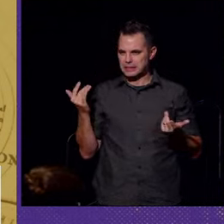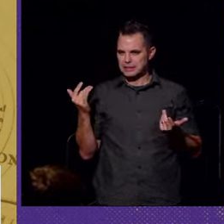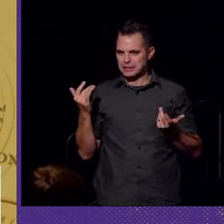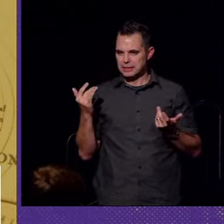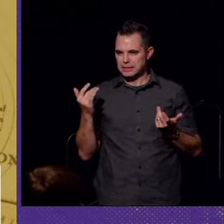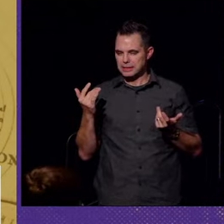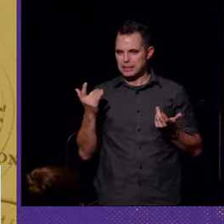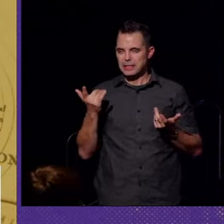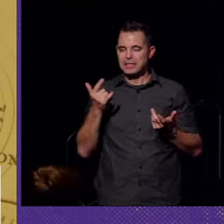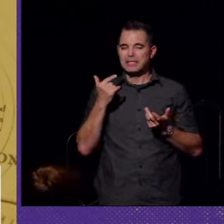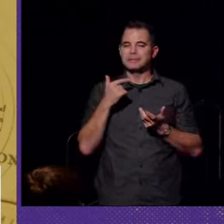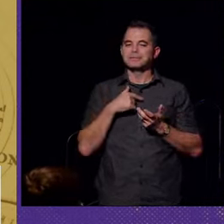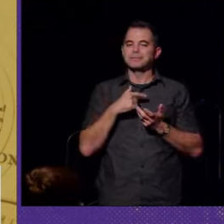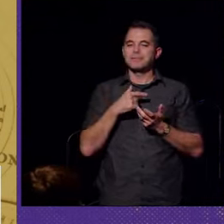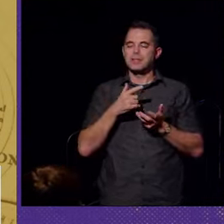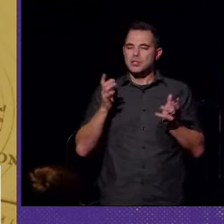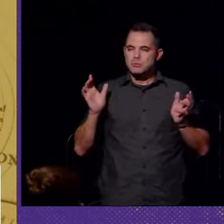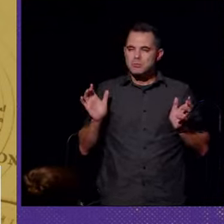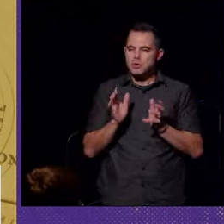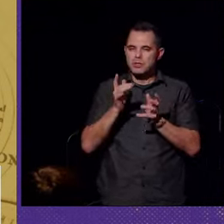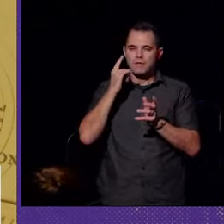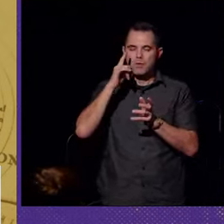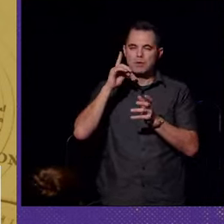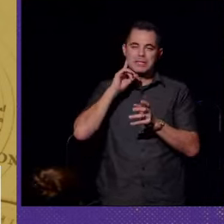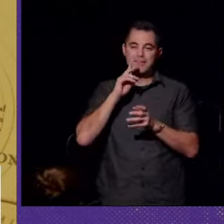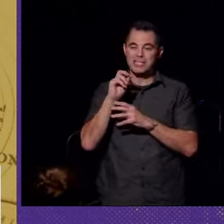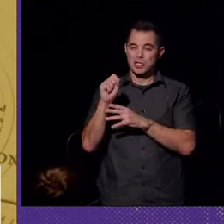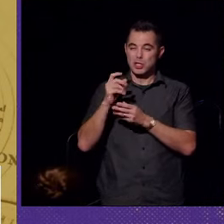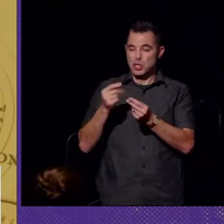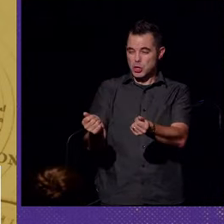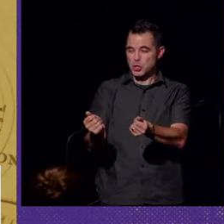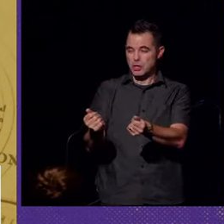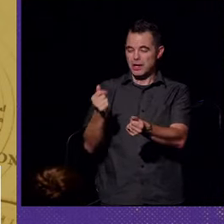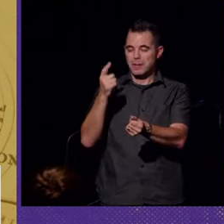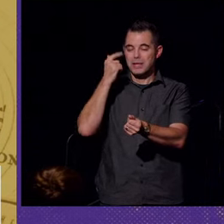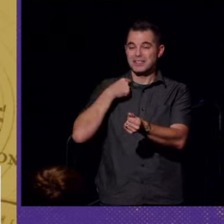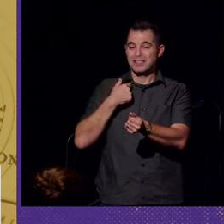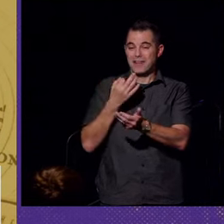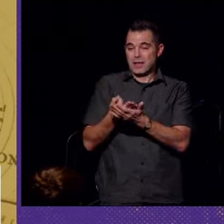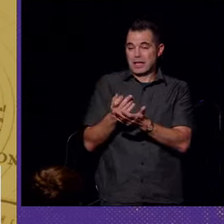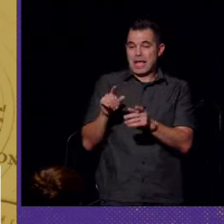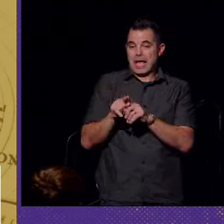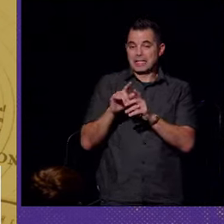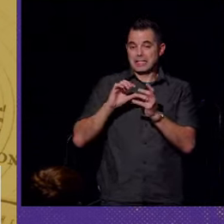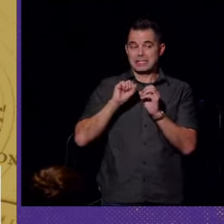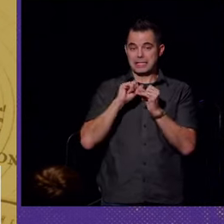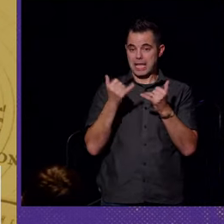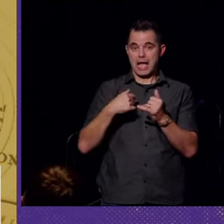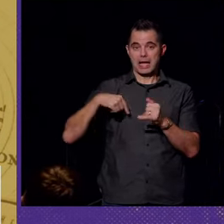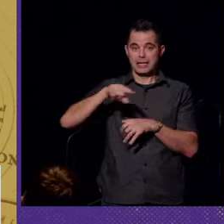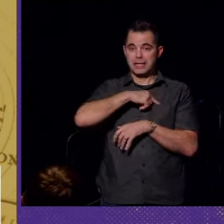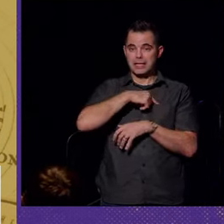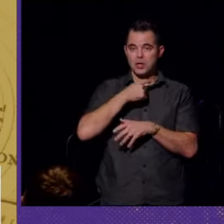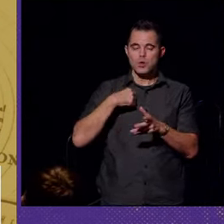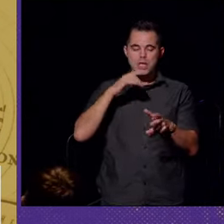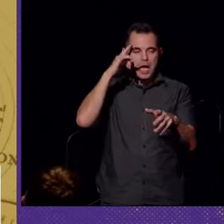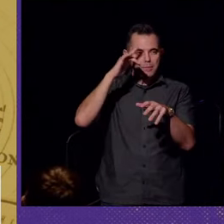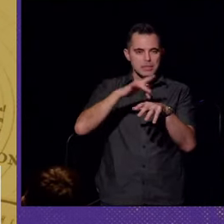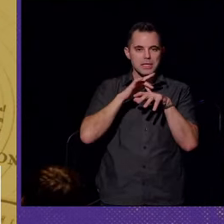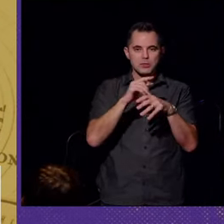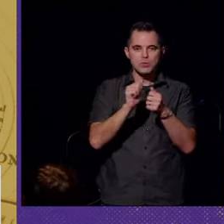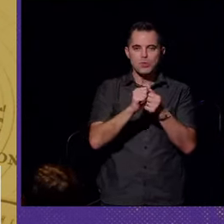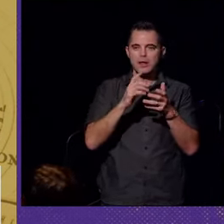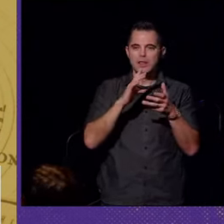Is this push for a deafness cure due to the fact that as a society, in reality, we are obsessed with